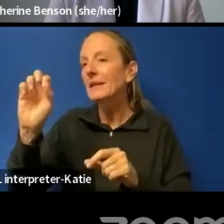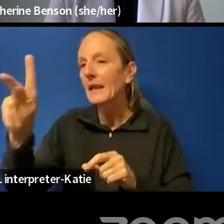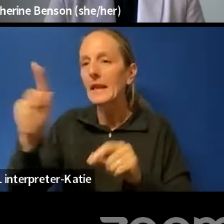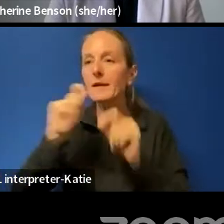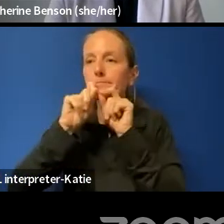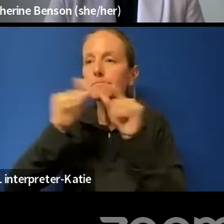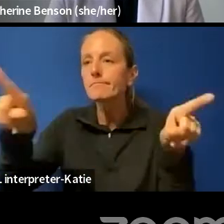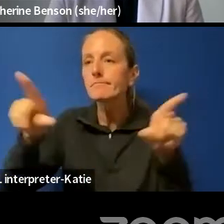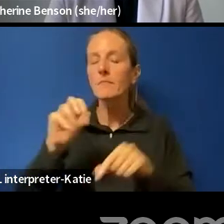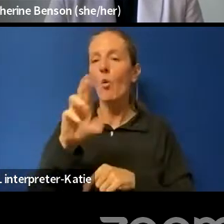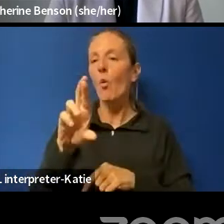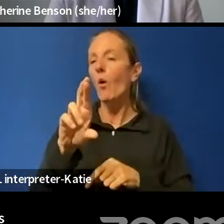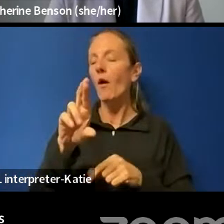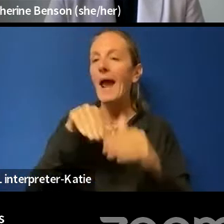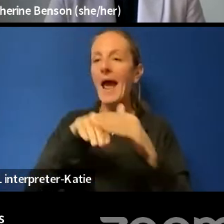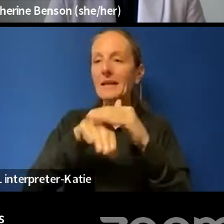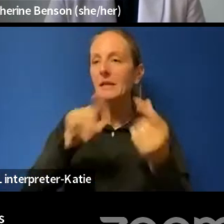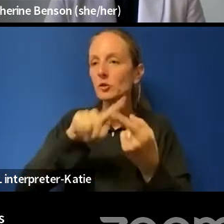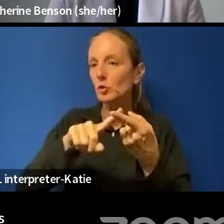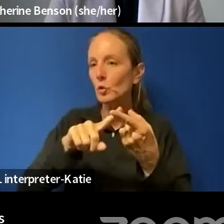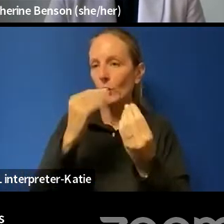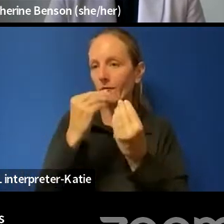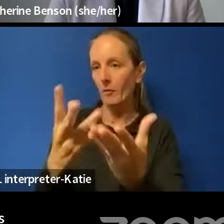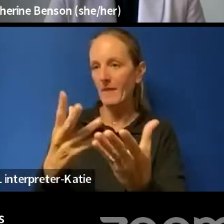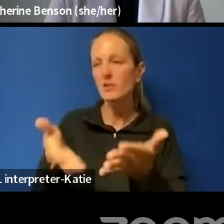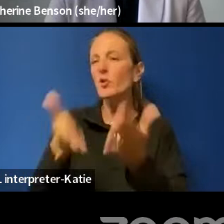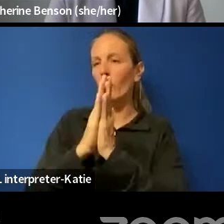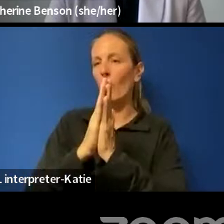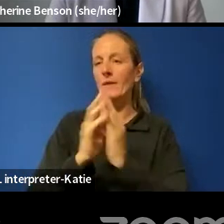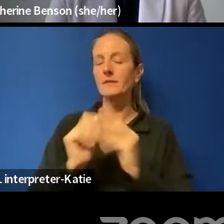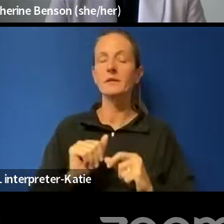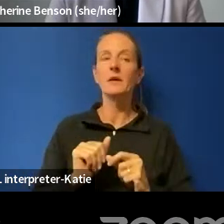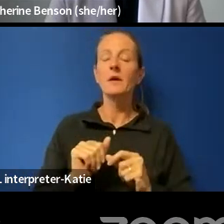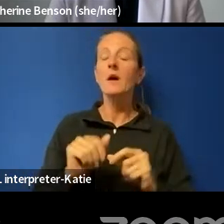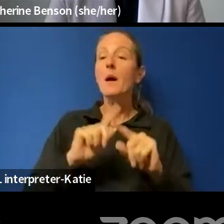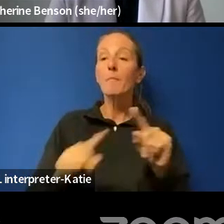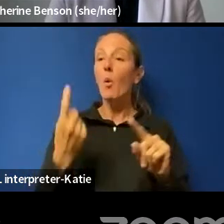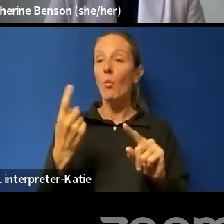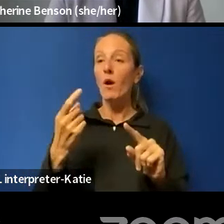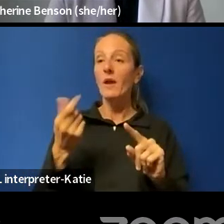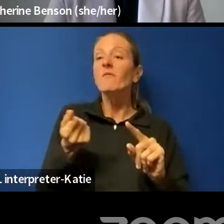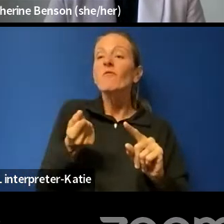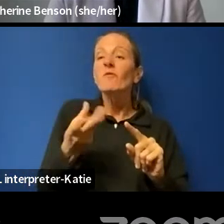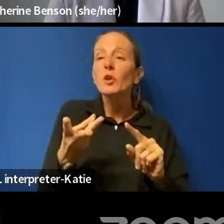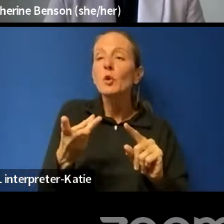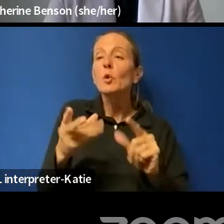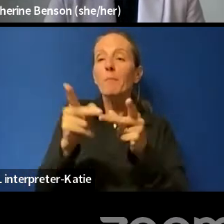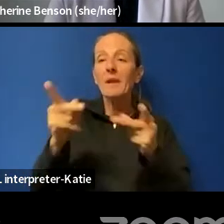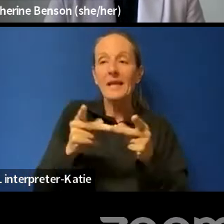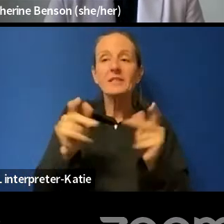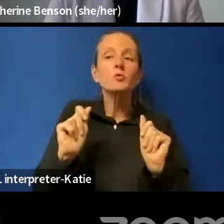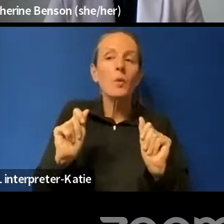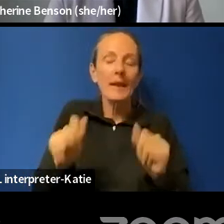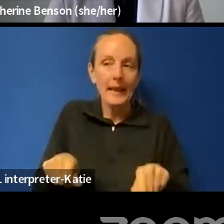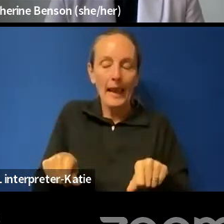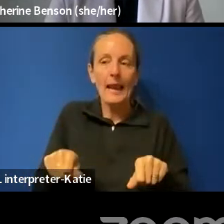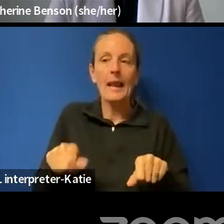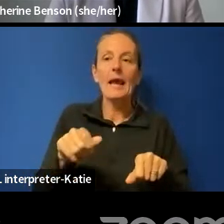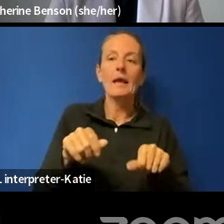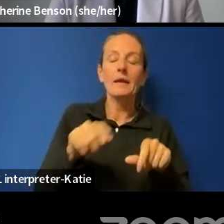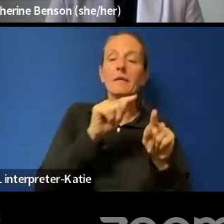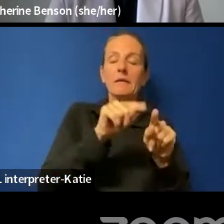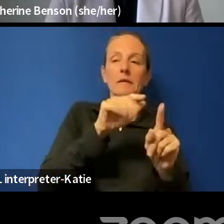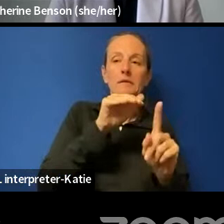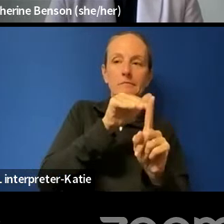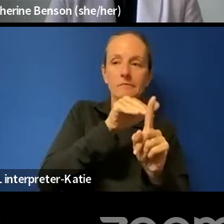information requests that are made. But one of the few places that we can look to is the Office of the Privacy Commissioner,